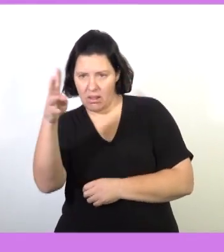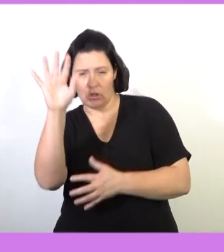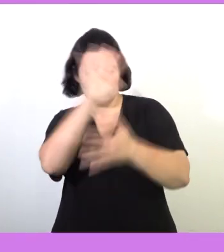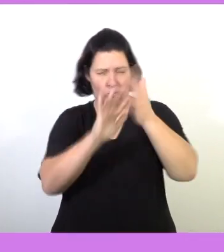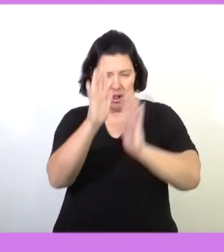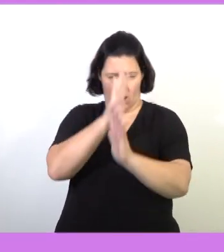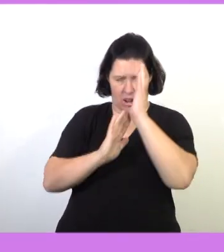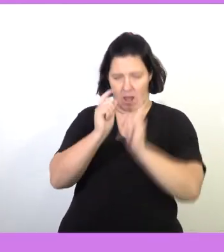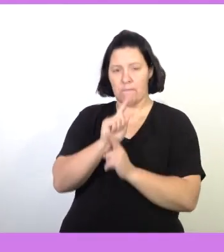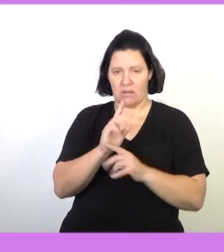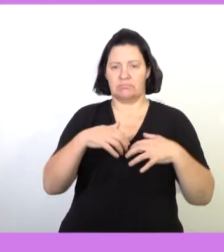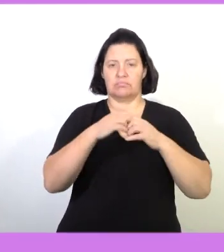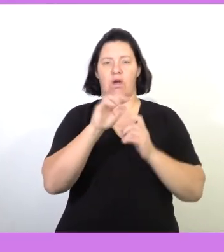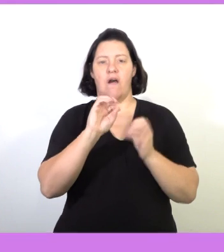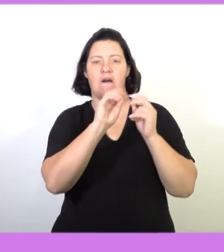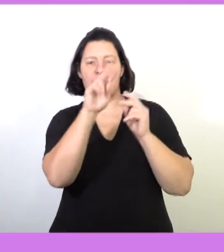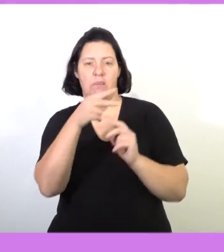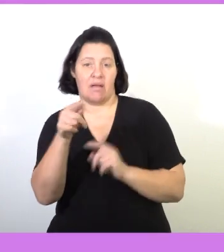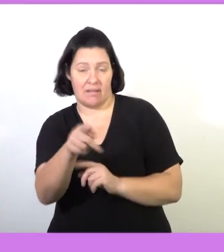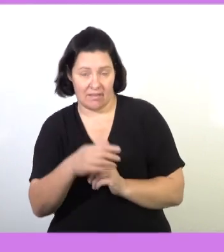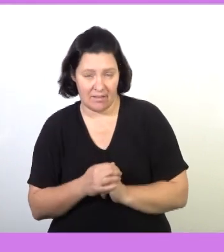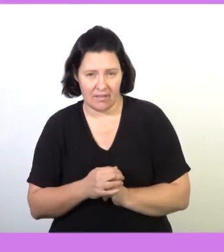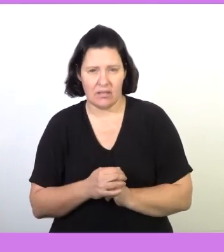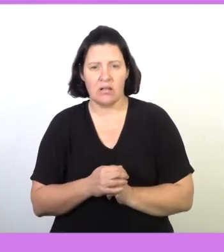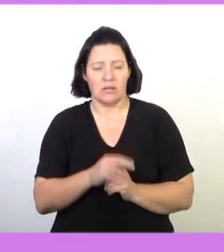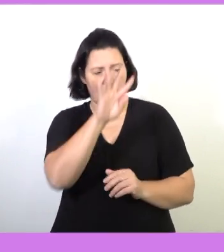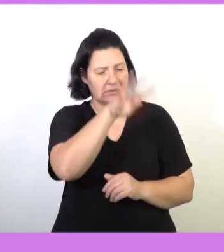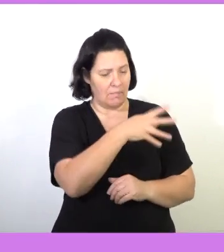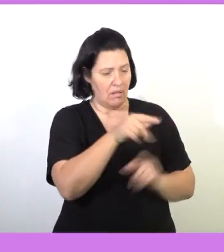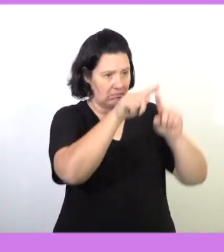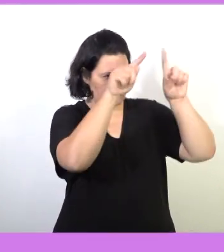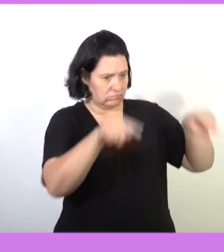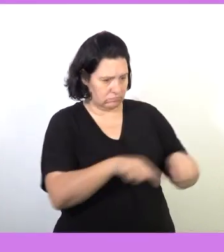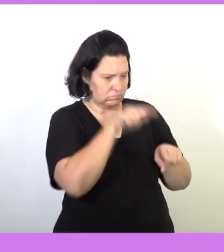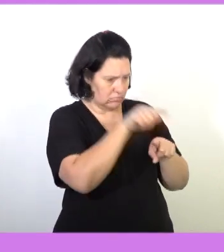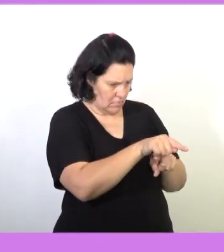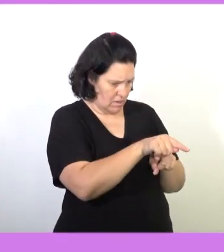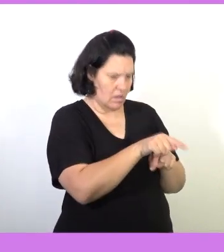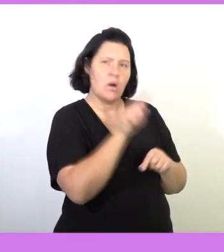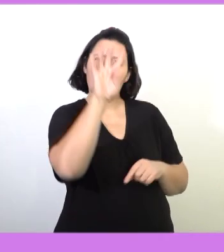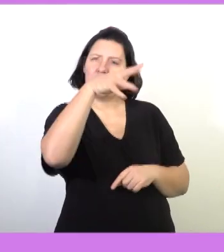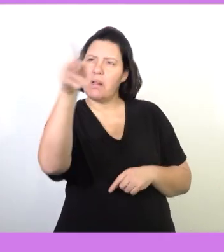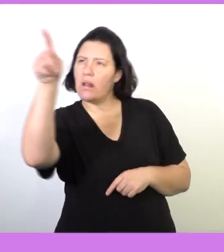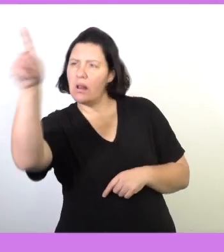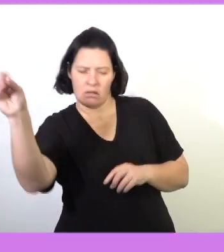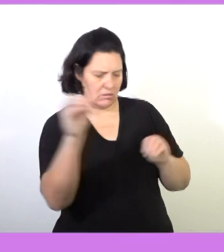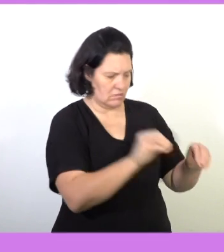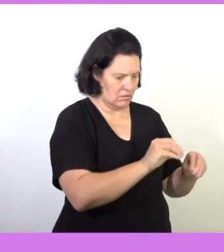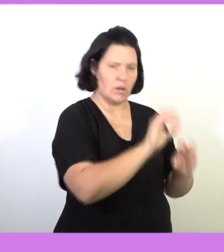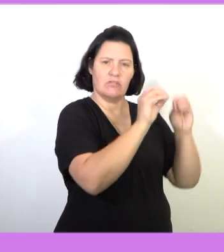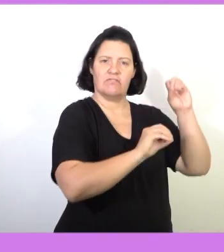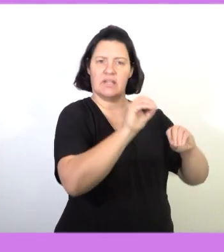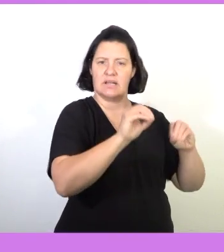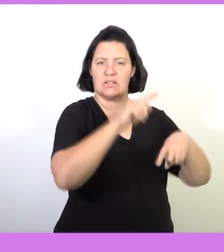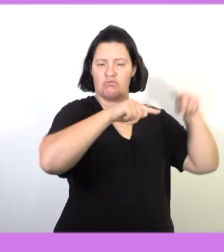or scenarios, use information presented on a table to draw a graph, graph. And